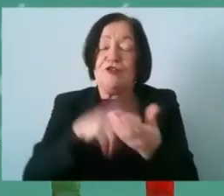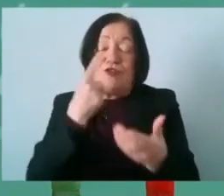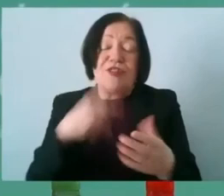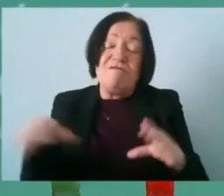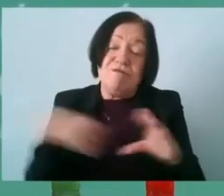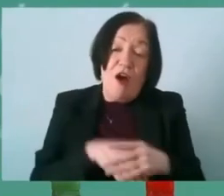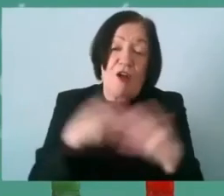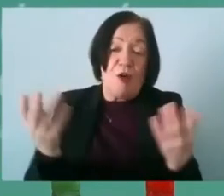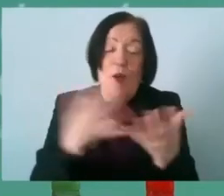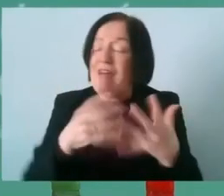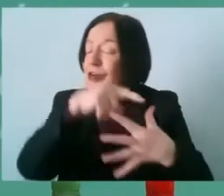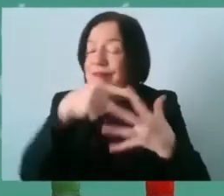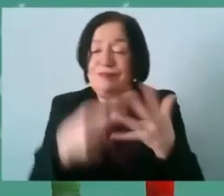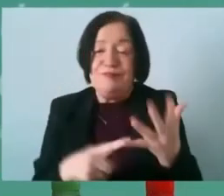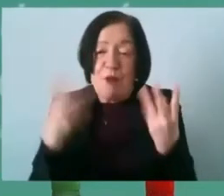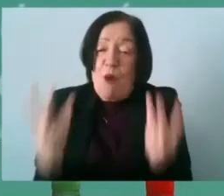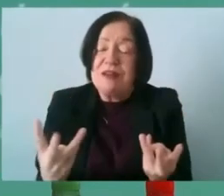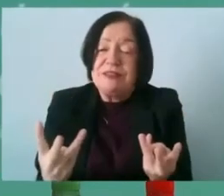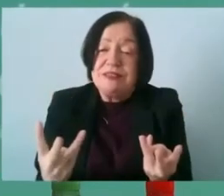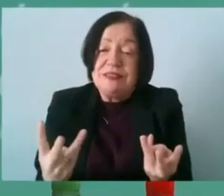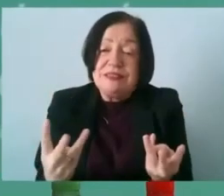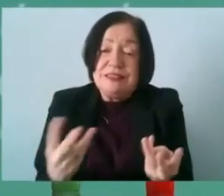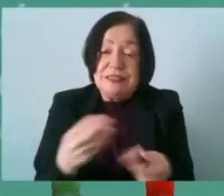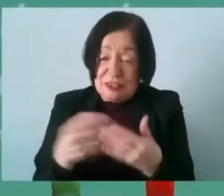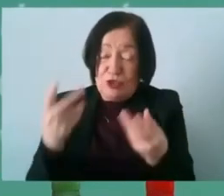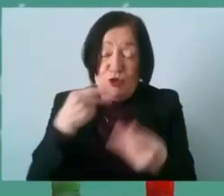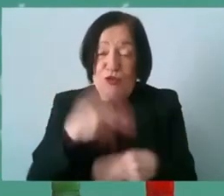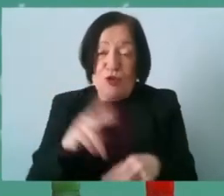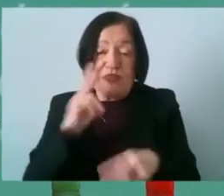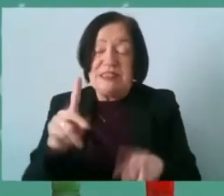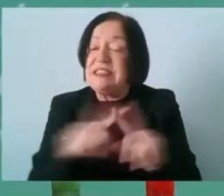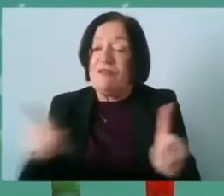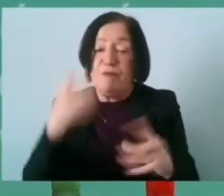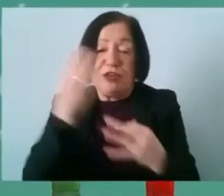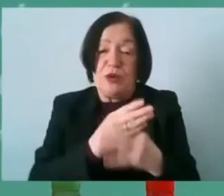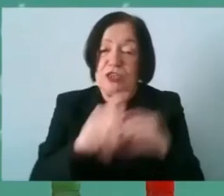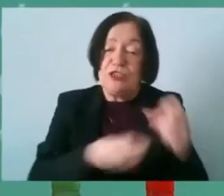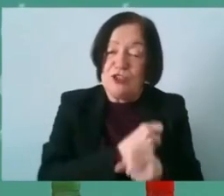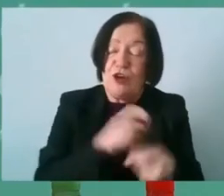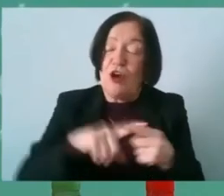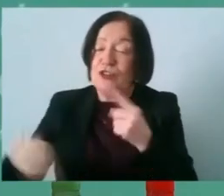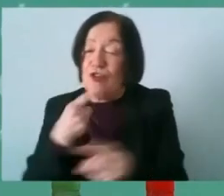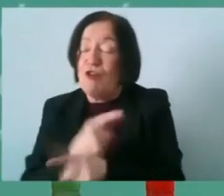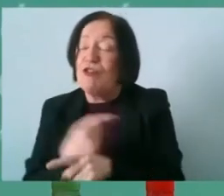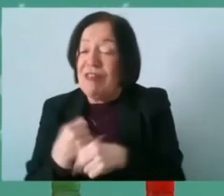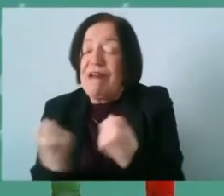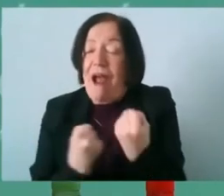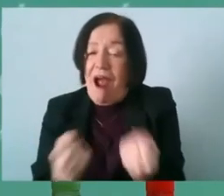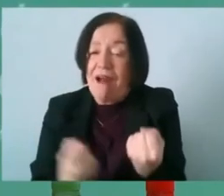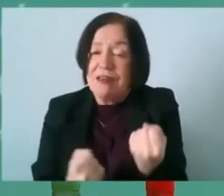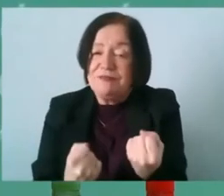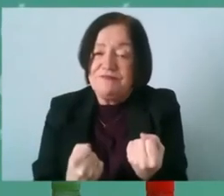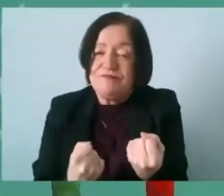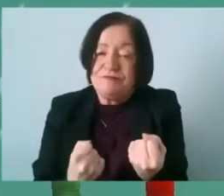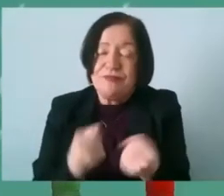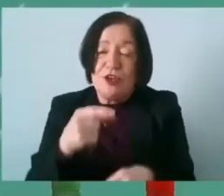daisies or whatever it is that they want to do that's what you want and you don't see a difference between your son or your daughter in the back of the car so i think as you